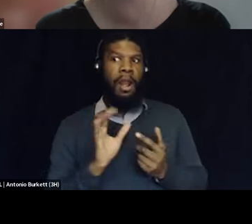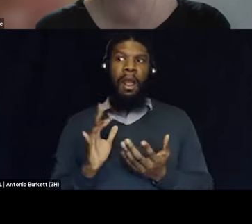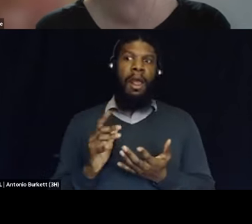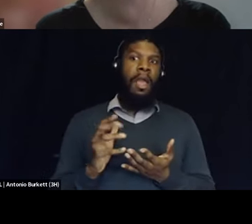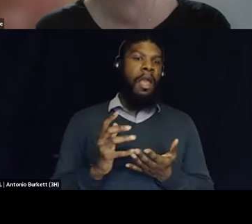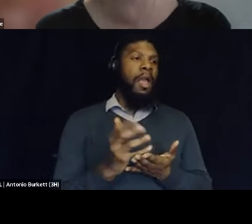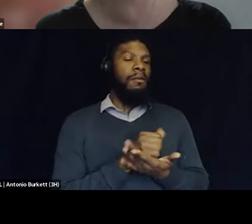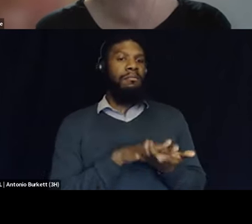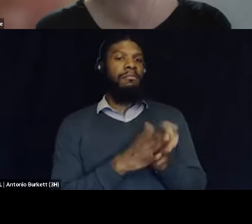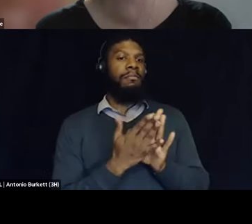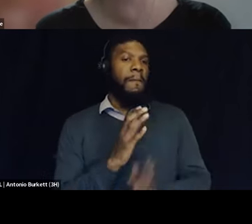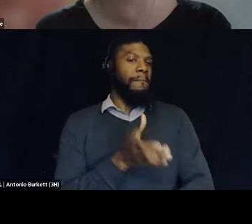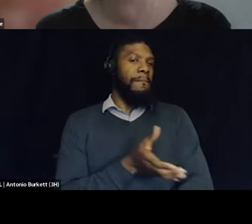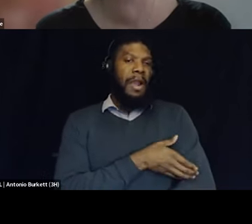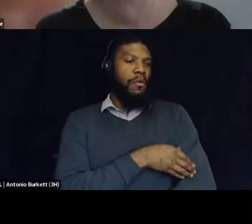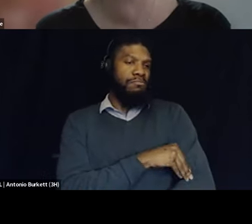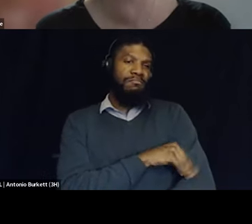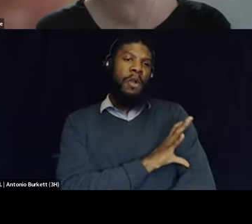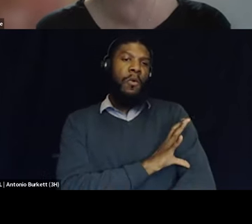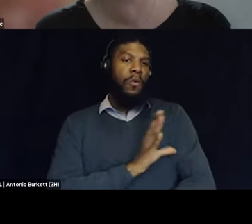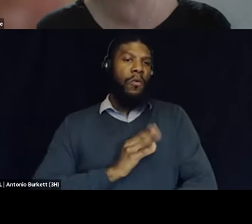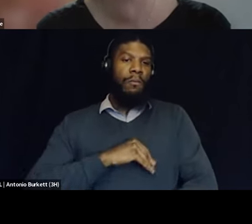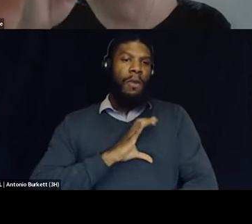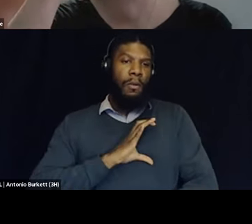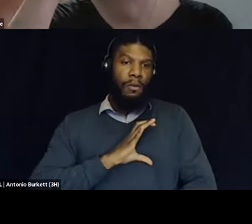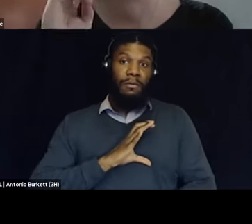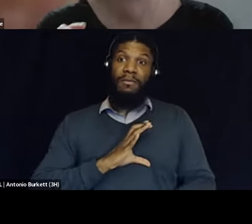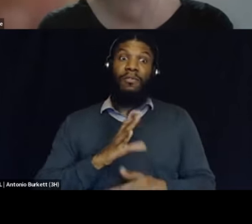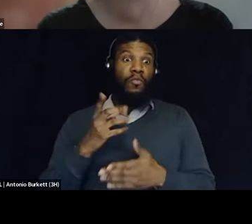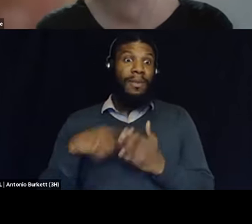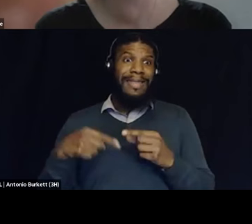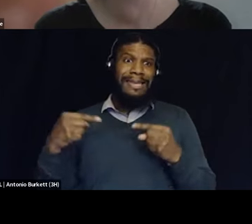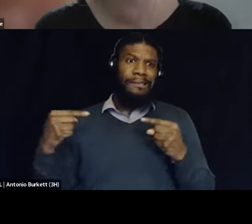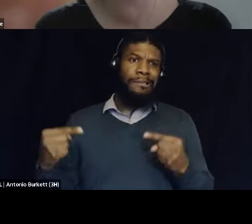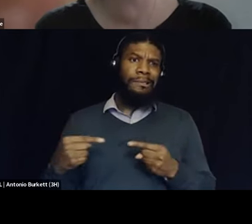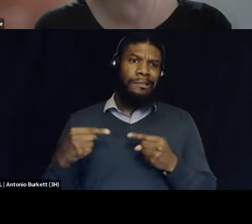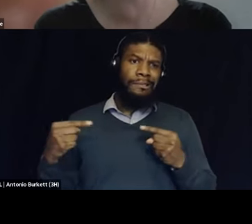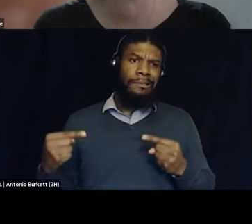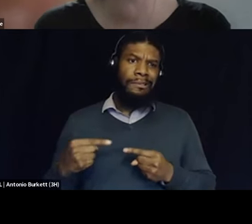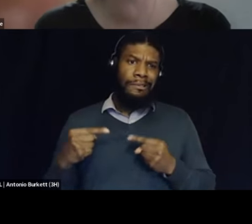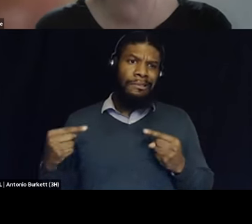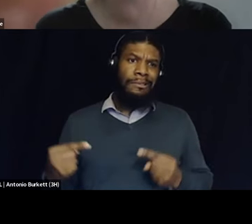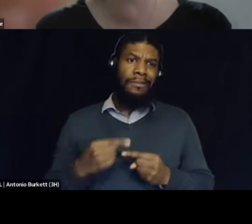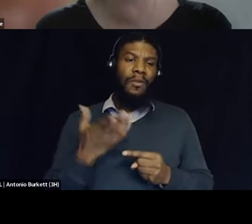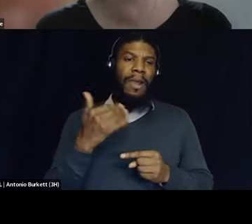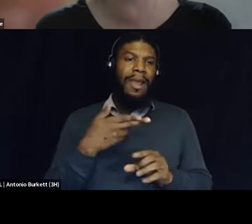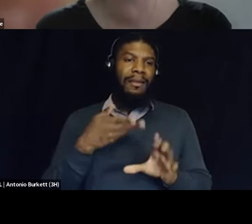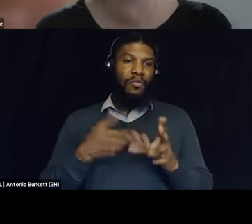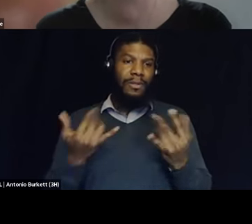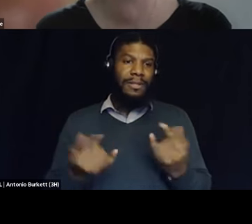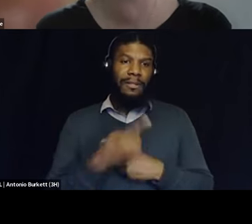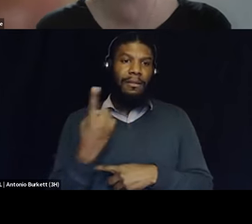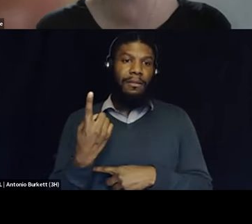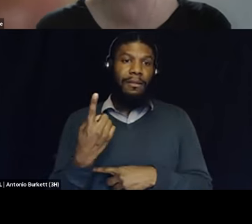and it's because of what they did to me that i sit here with you today because i'm not that bug you're going to kill so easily